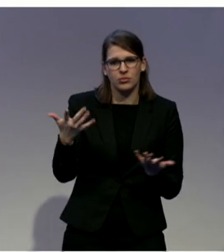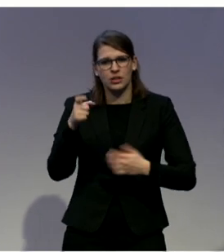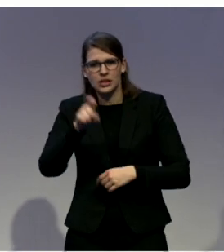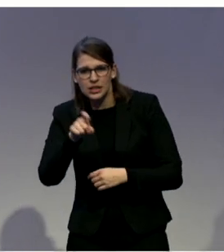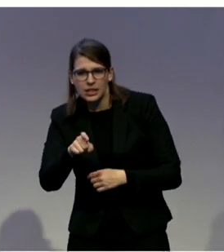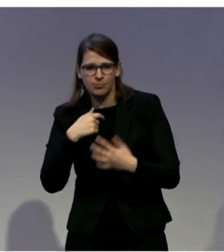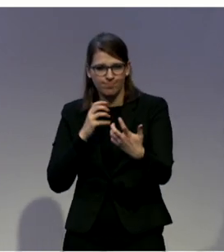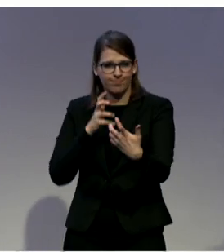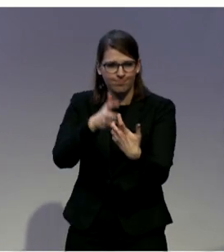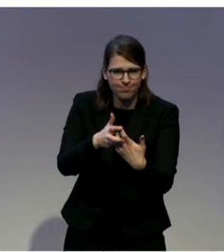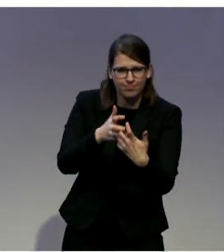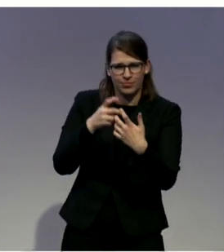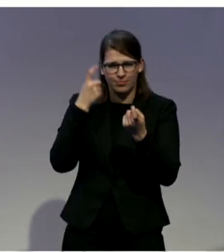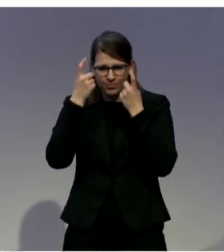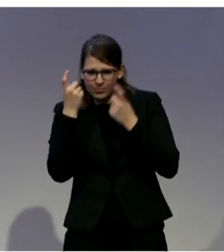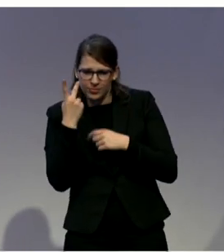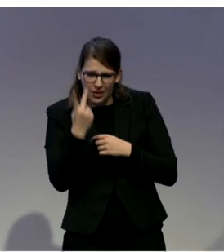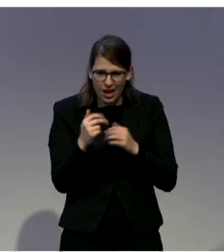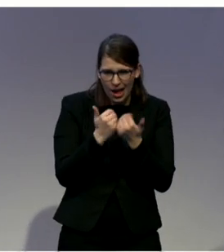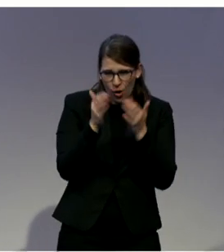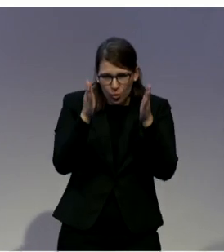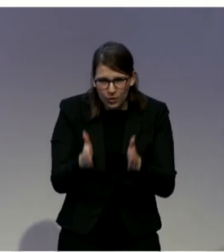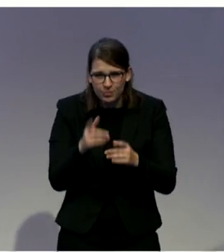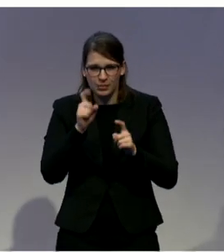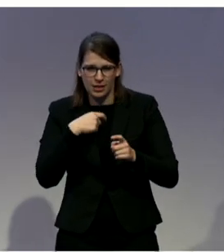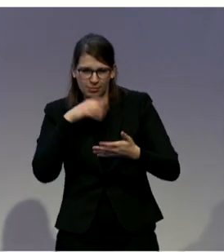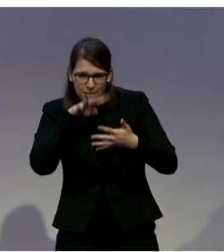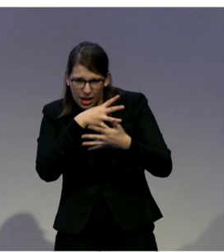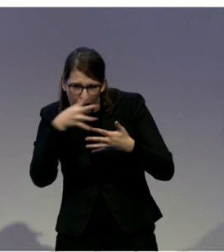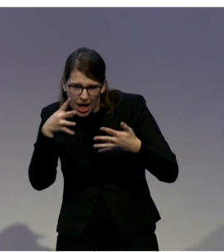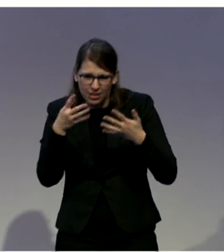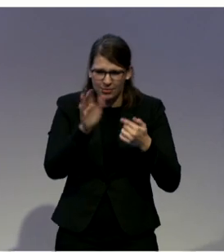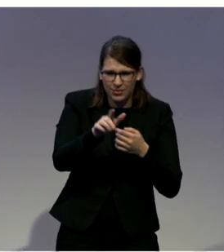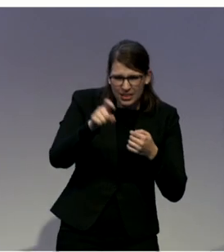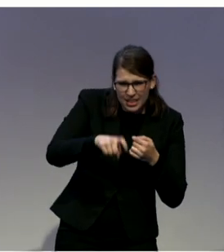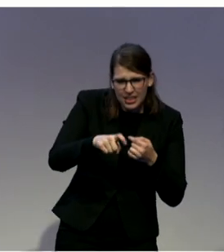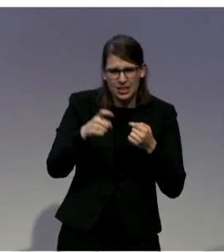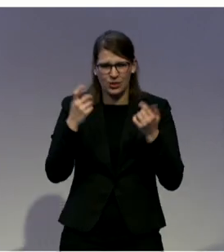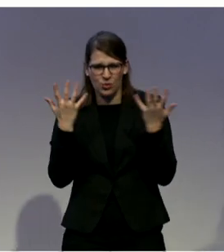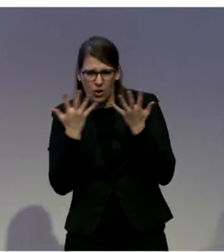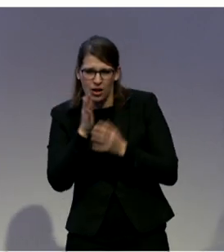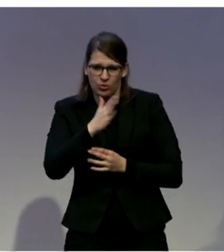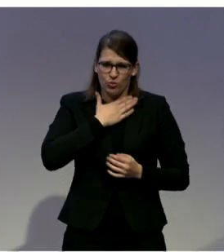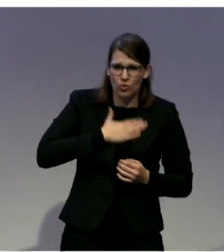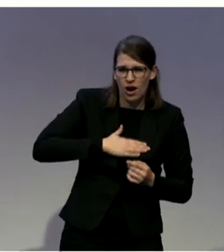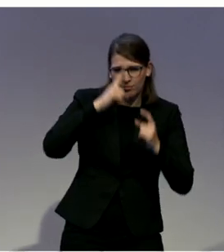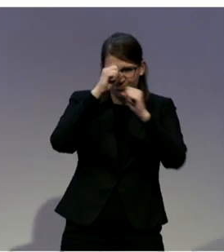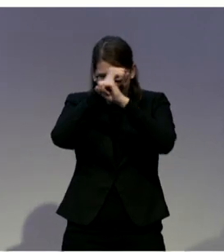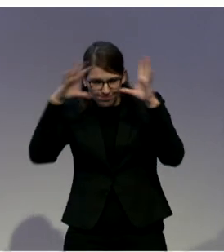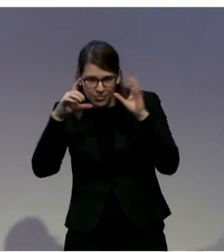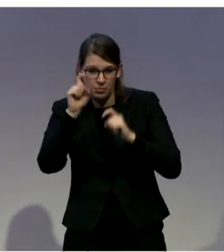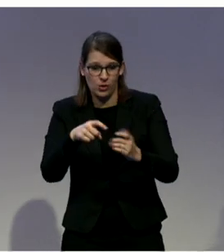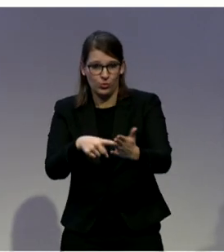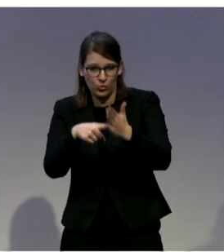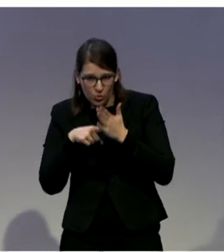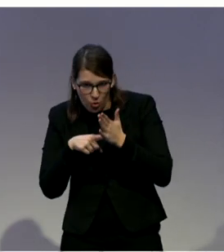needs and wishes and forces of the person and the direction in which he wants or